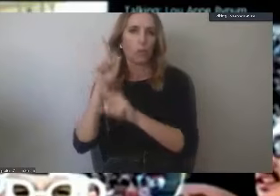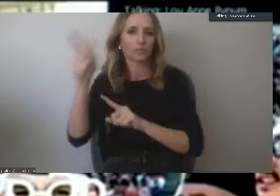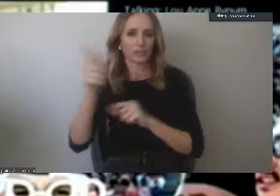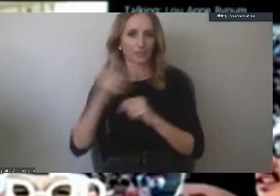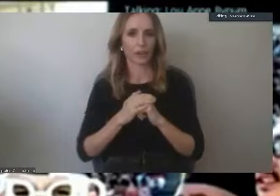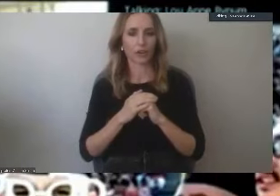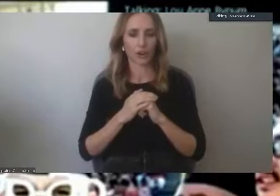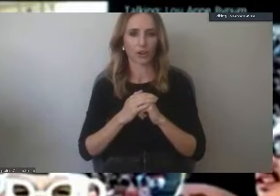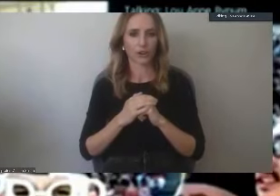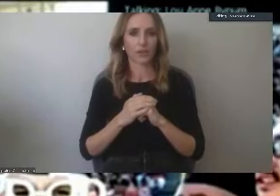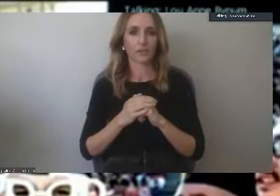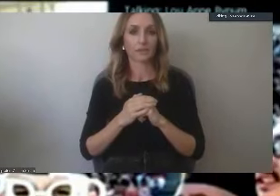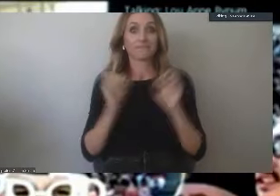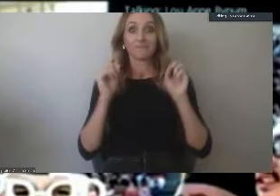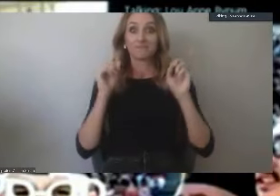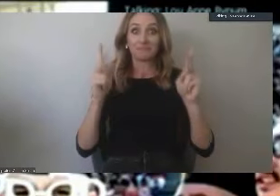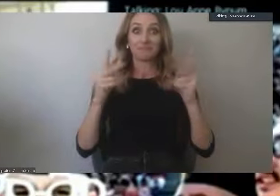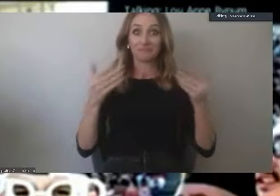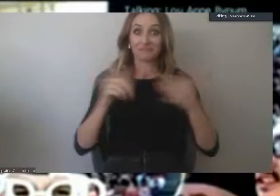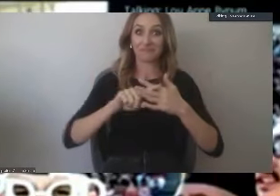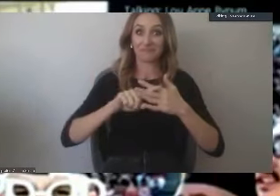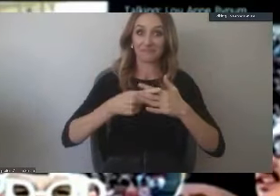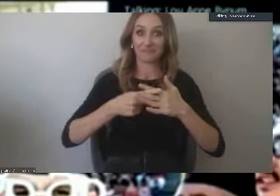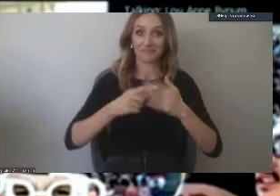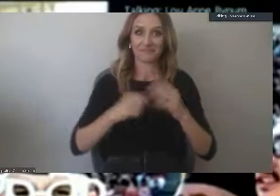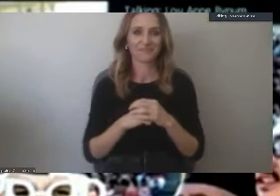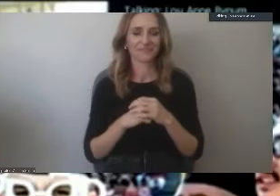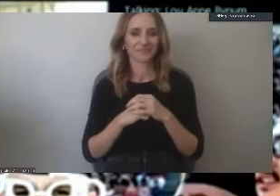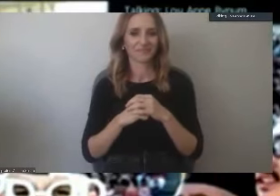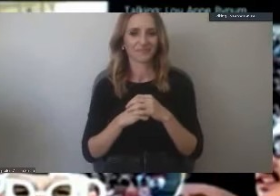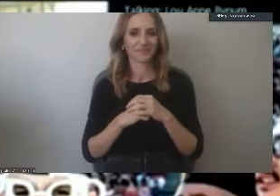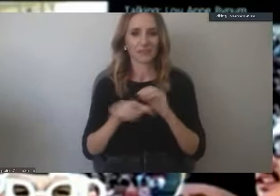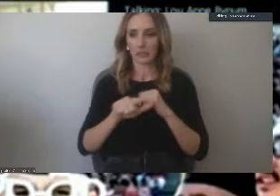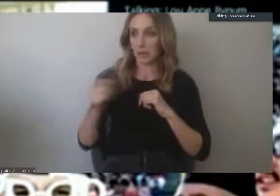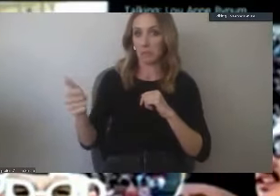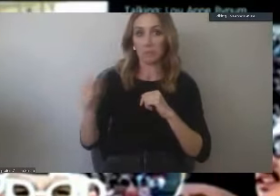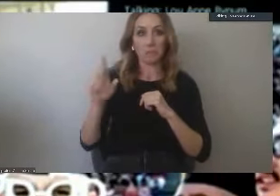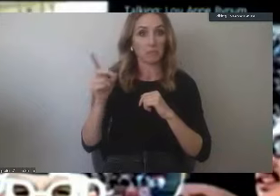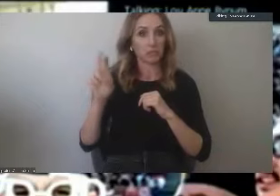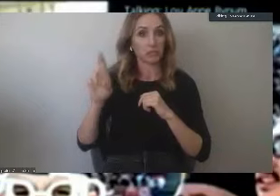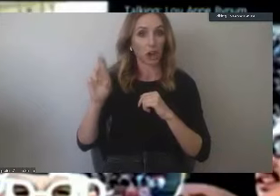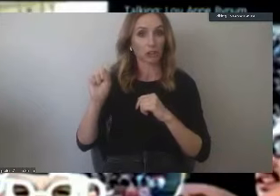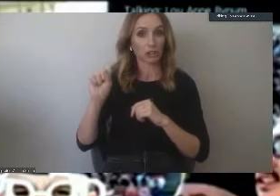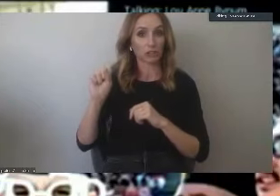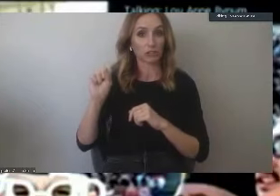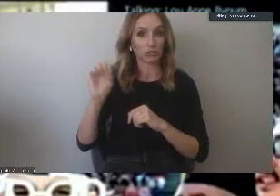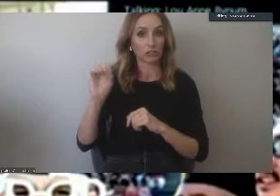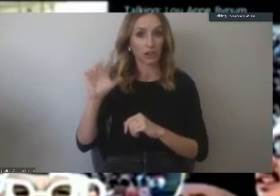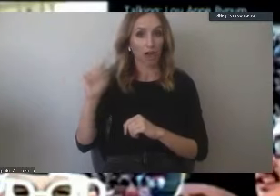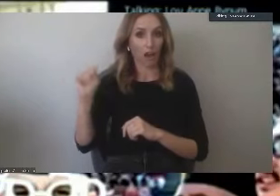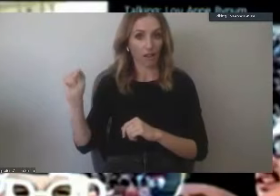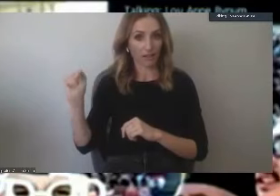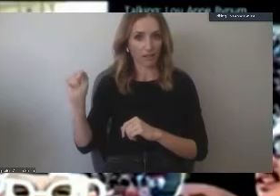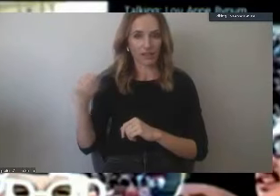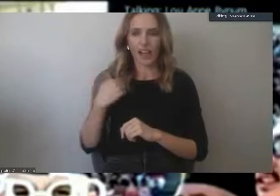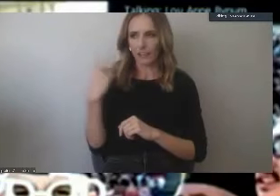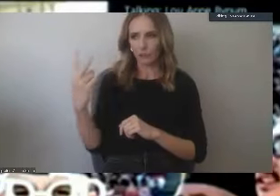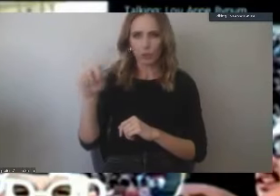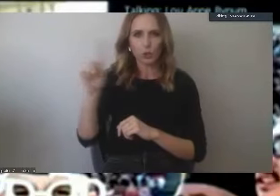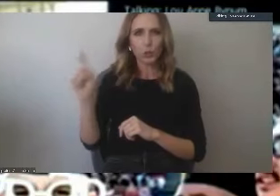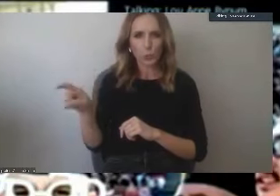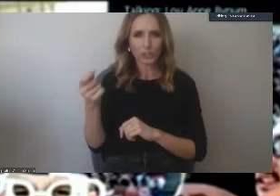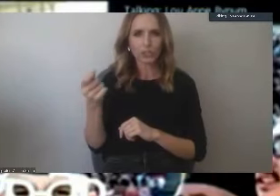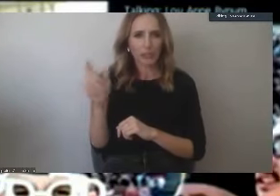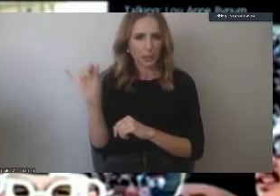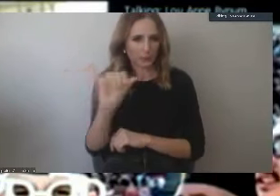stuff. Okay, let's start off. I think I'm going to toss this one to Dr. Scott. There's actually two questions that are kind of similar